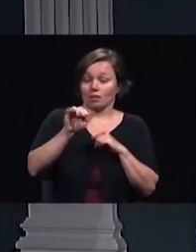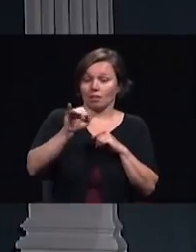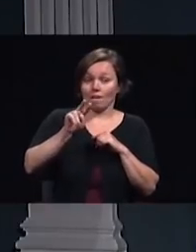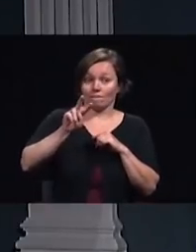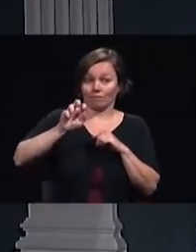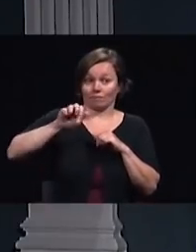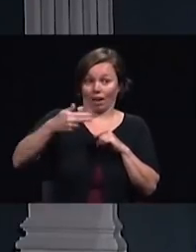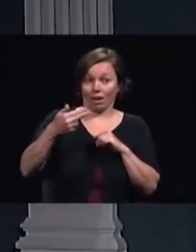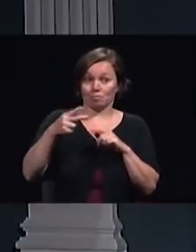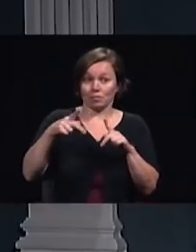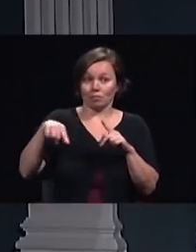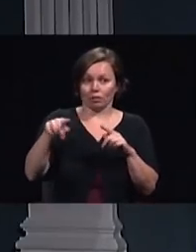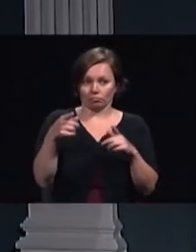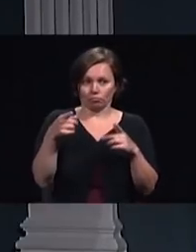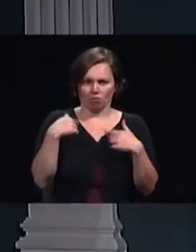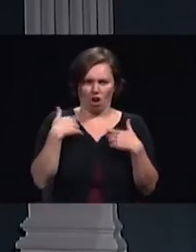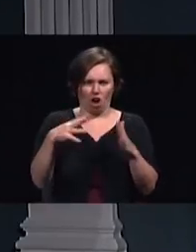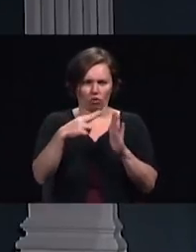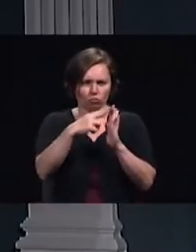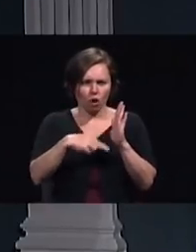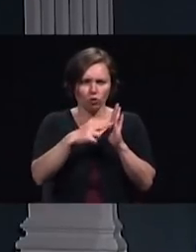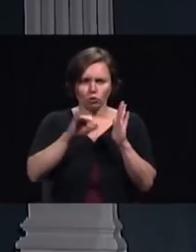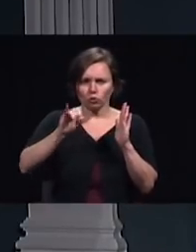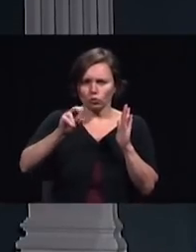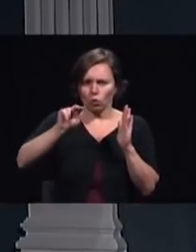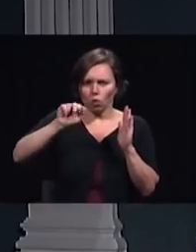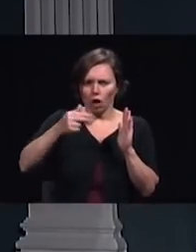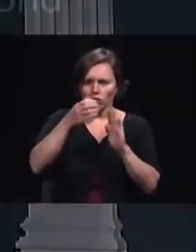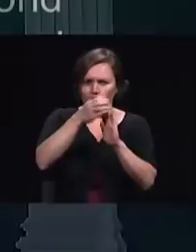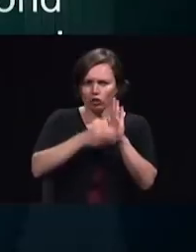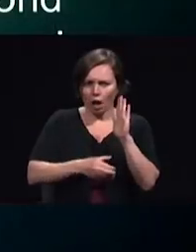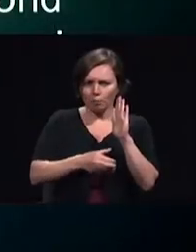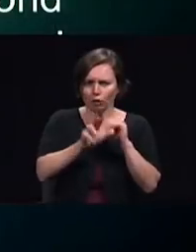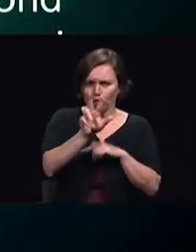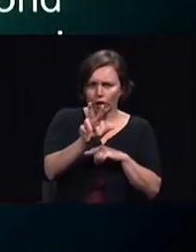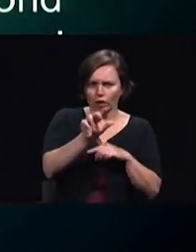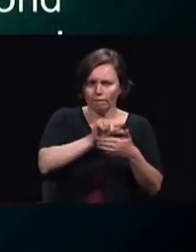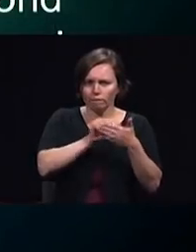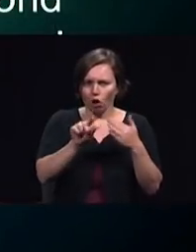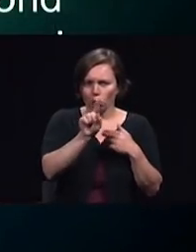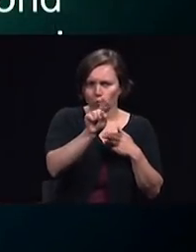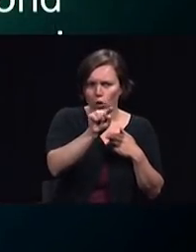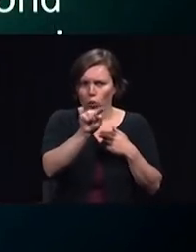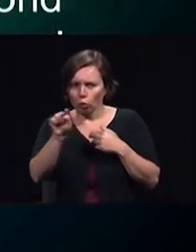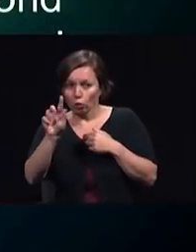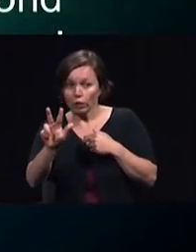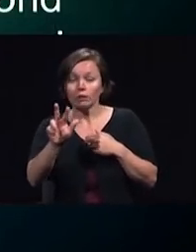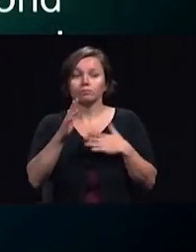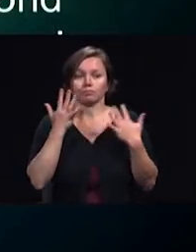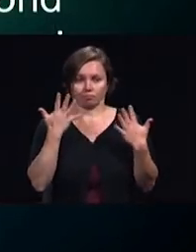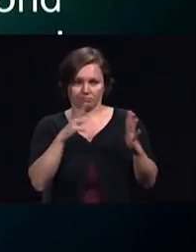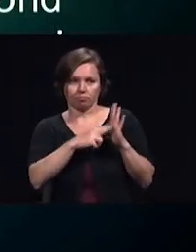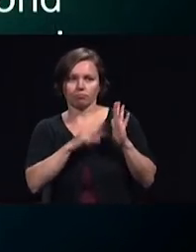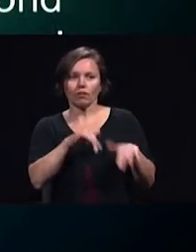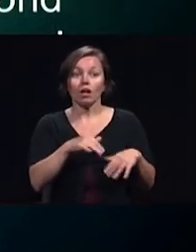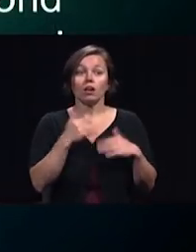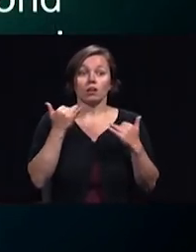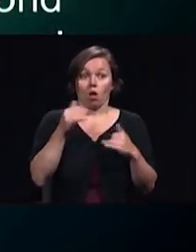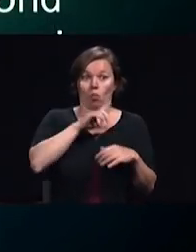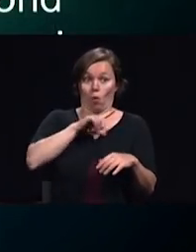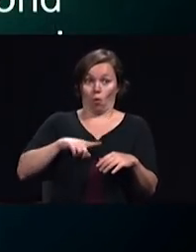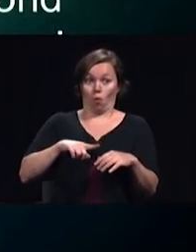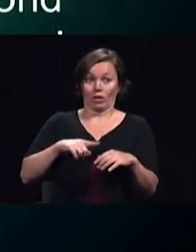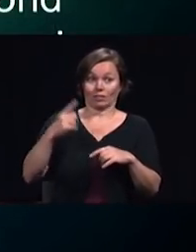3 verses 1 to 3 we recount now the word of the Lord came to Jonah the second time saying